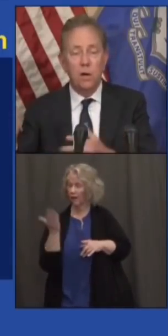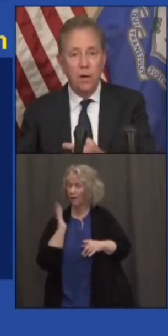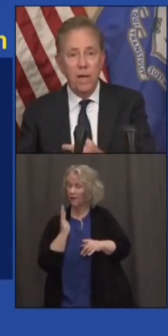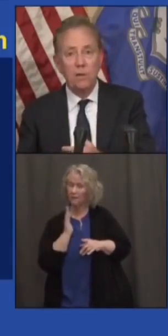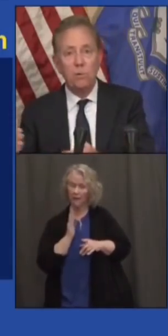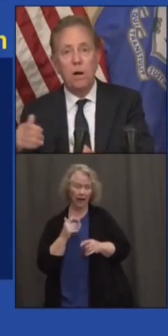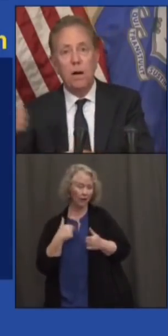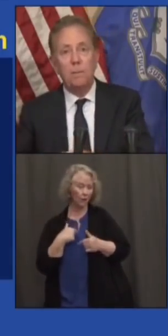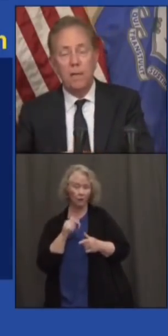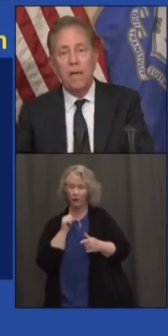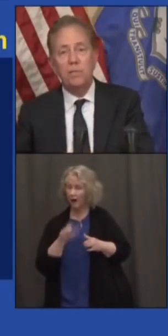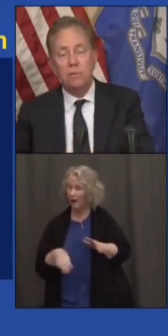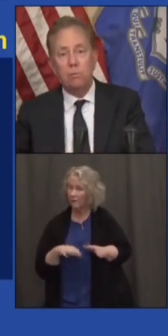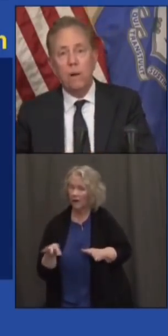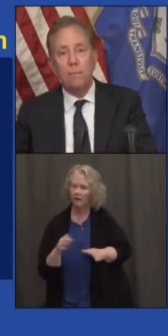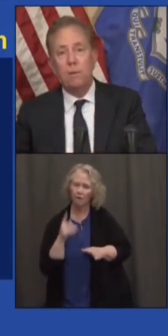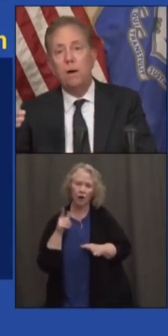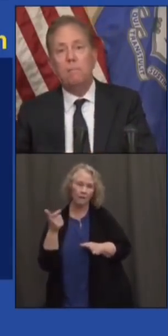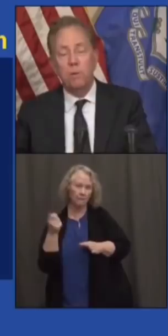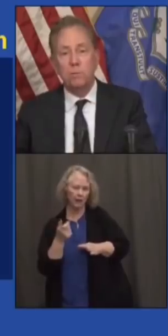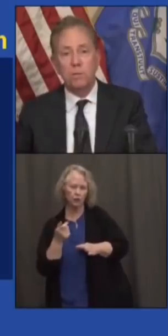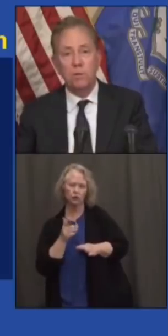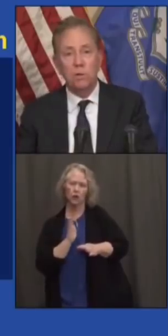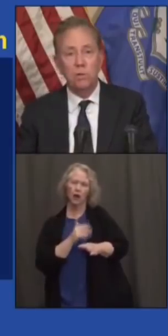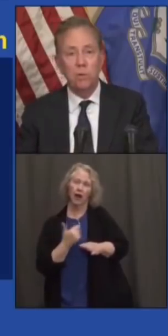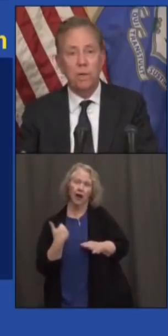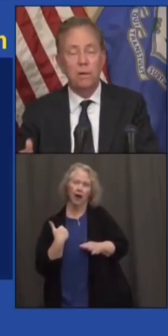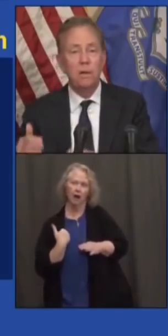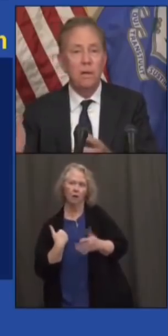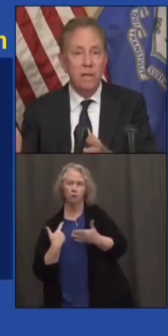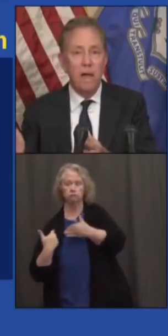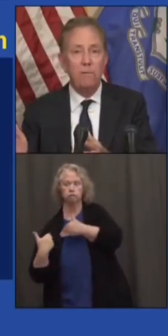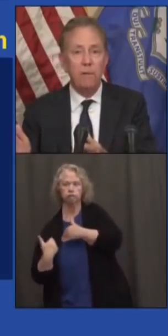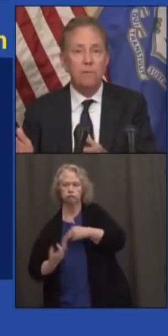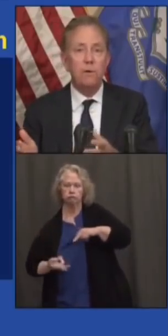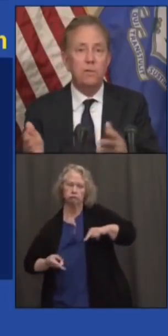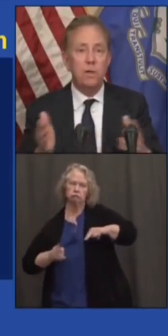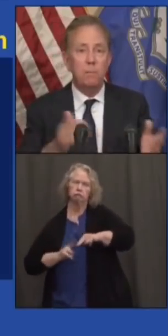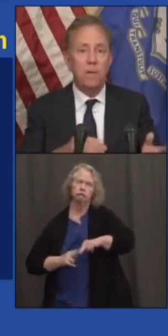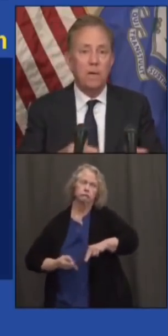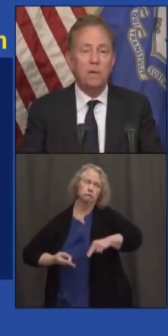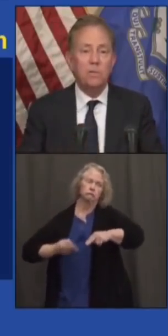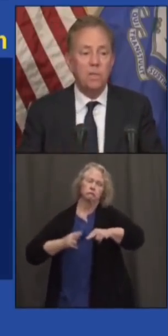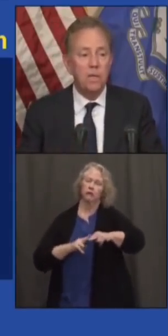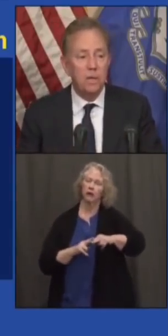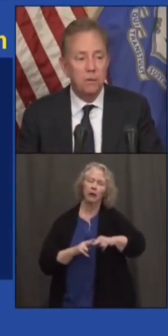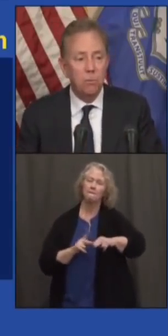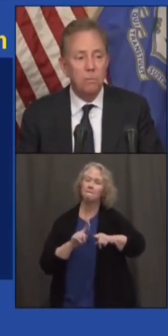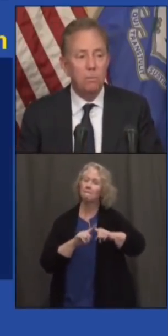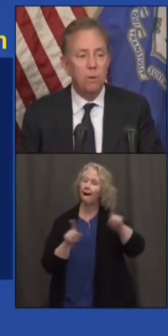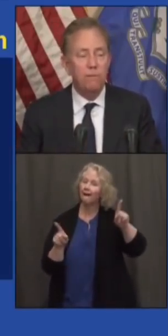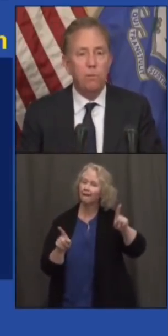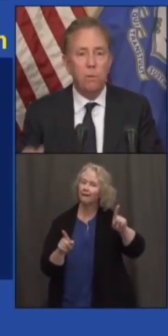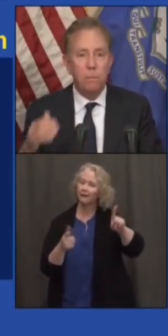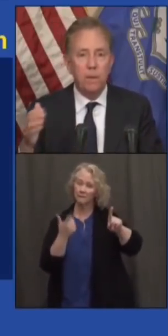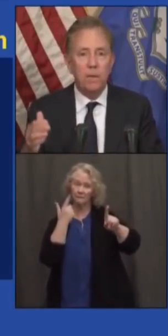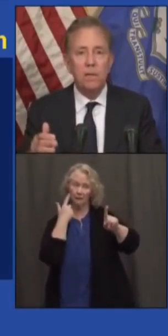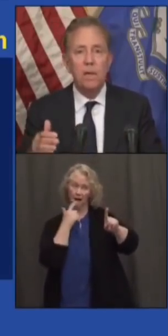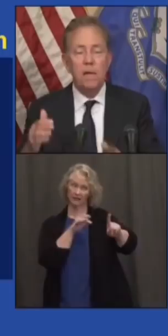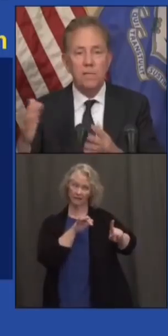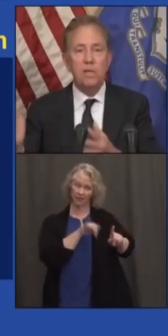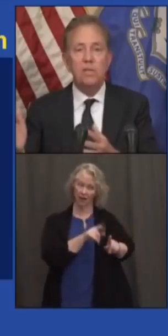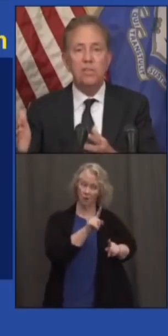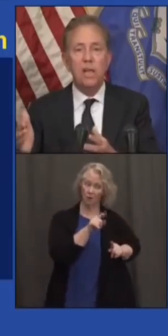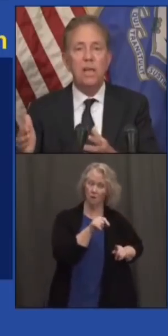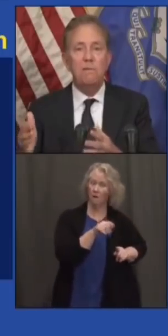and our annual obligation ramped up once we started doing it, now for the first time, because of the $1.4 billion,